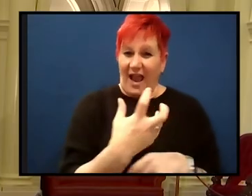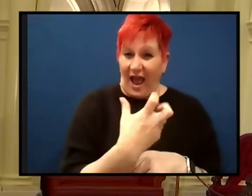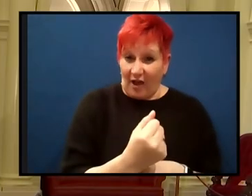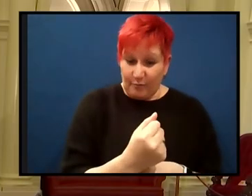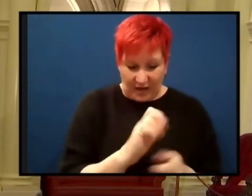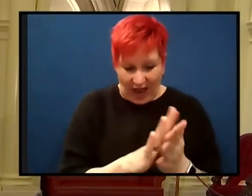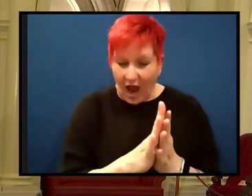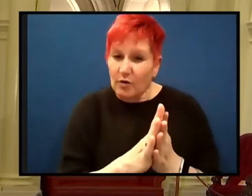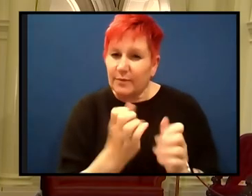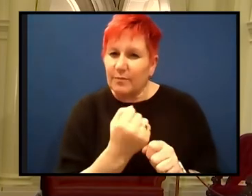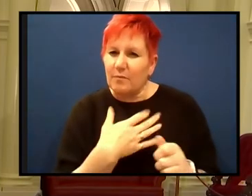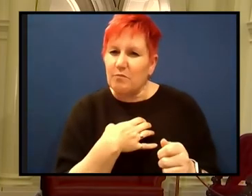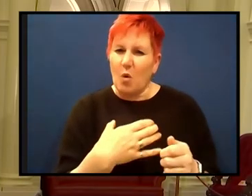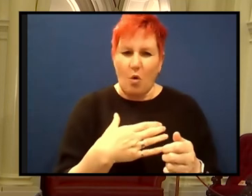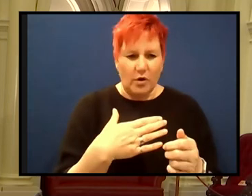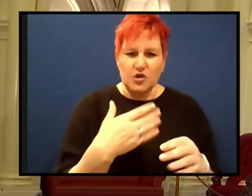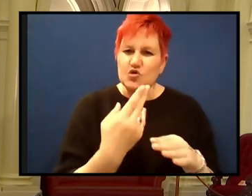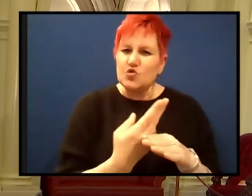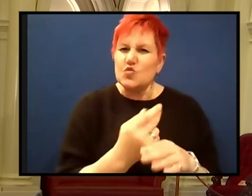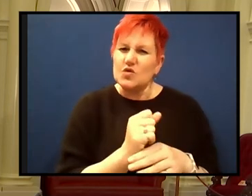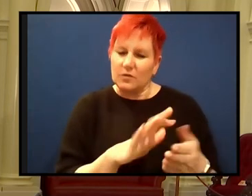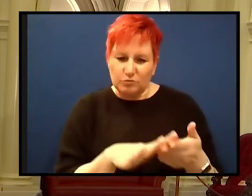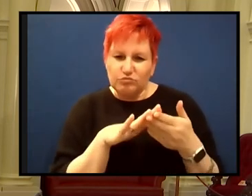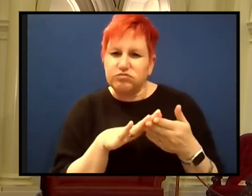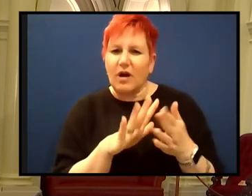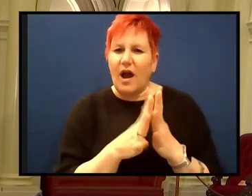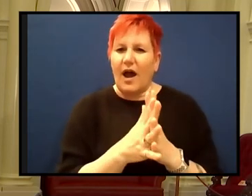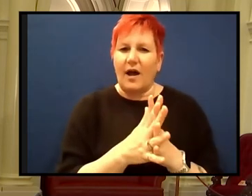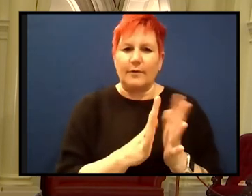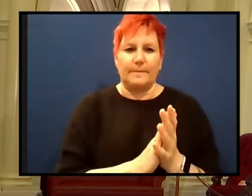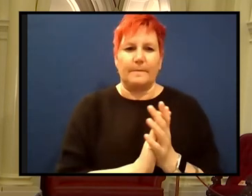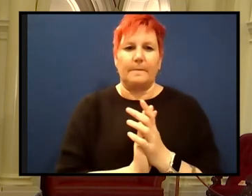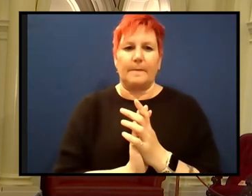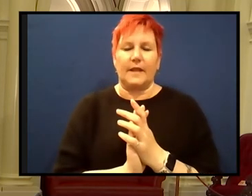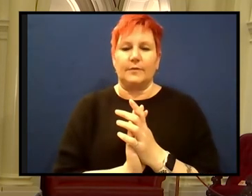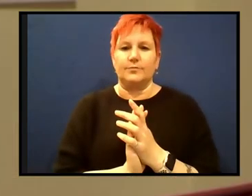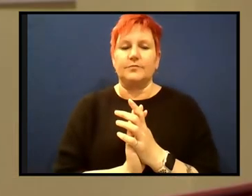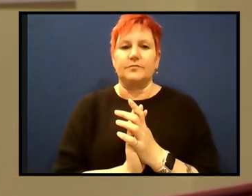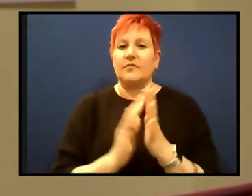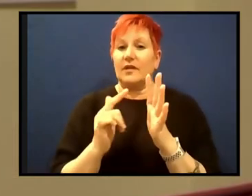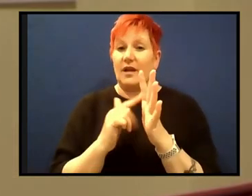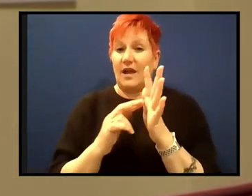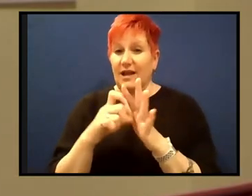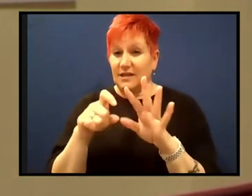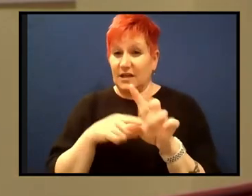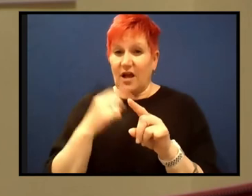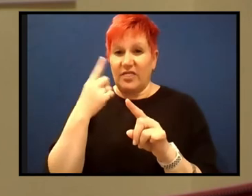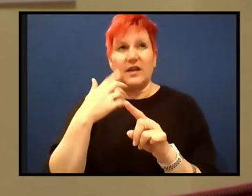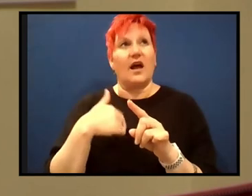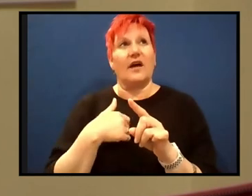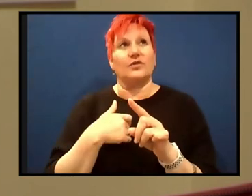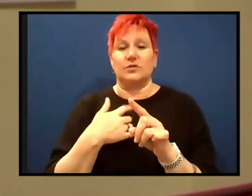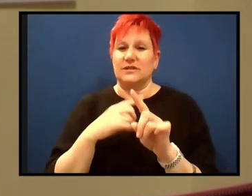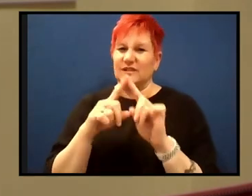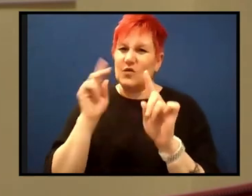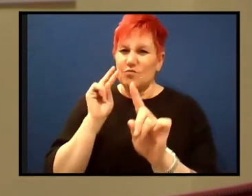I, I think we've got to look at what the major paradigm shifts in other disciplines as well to give us a perspective on that. I agree with Sandra. I don't